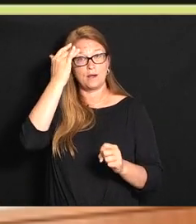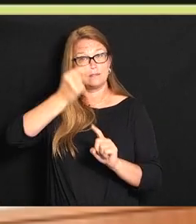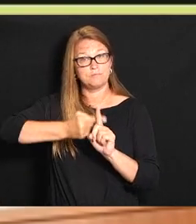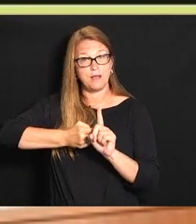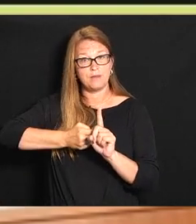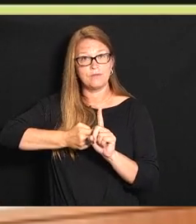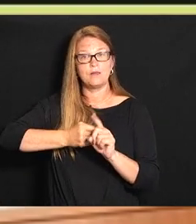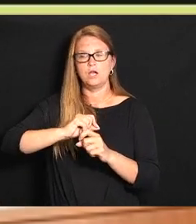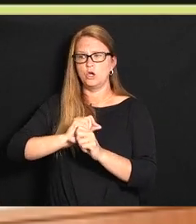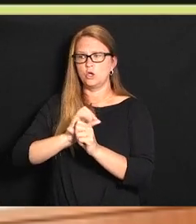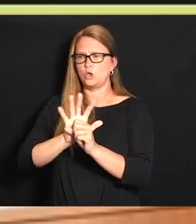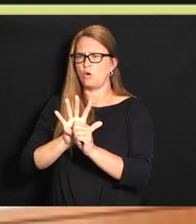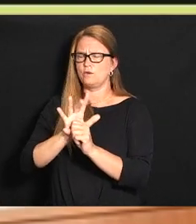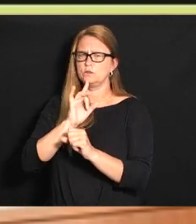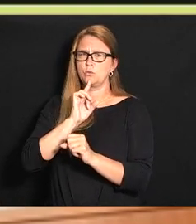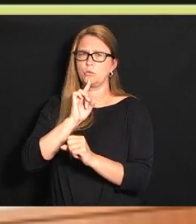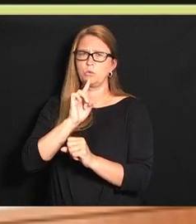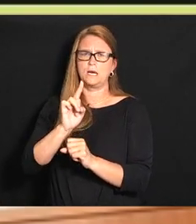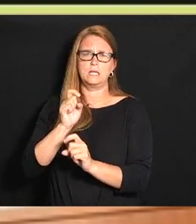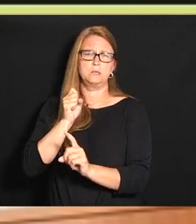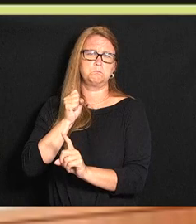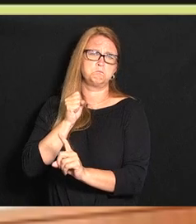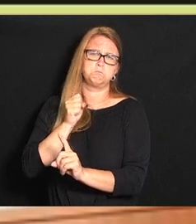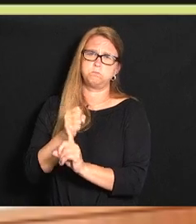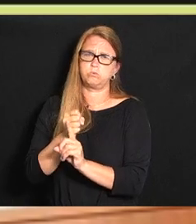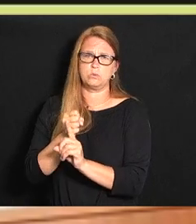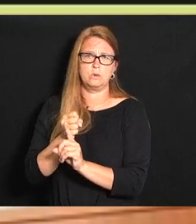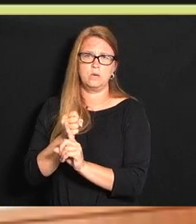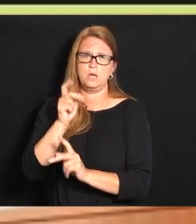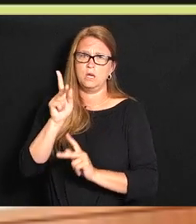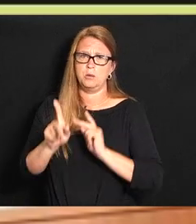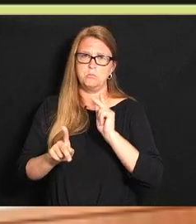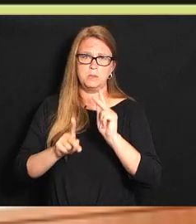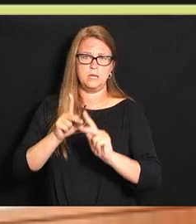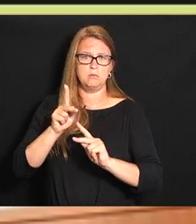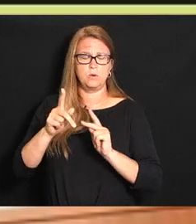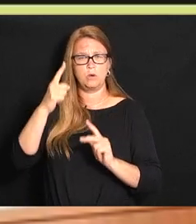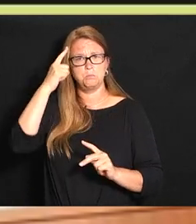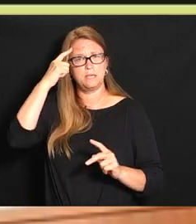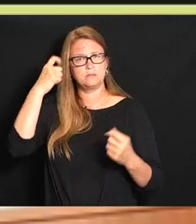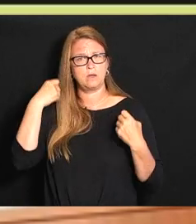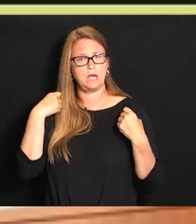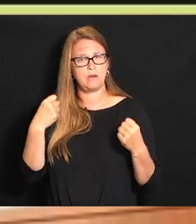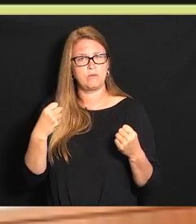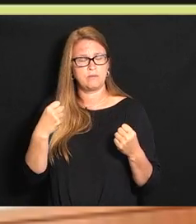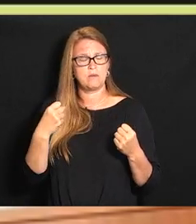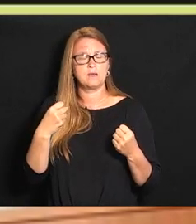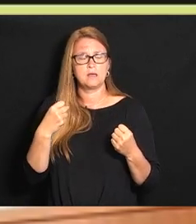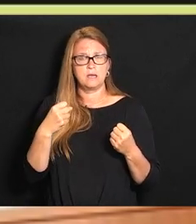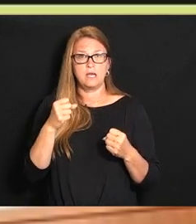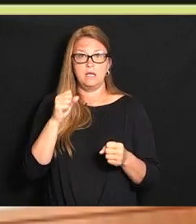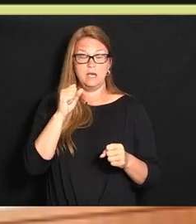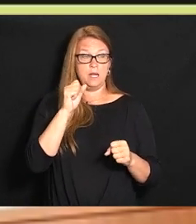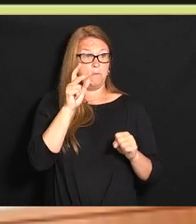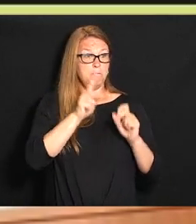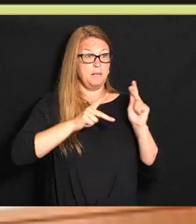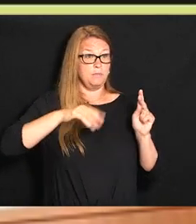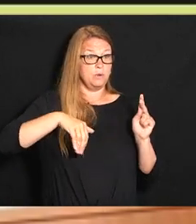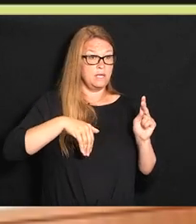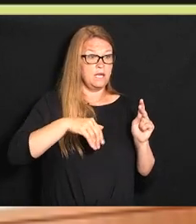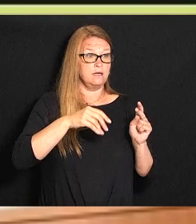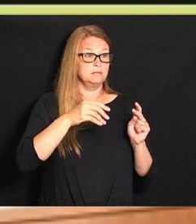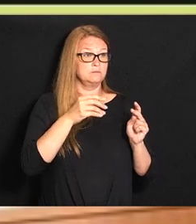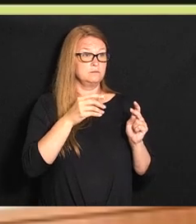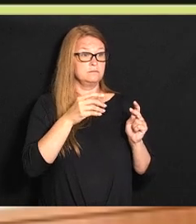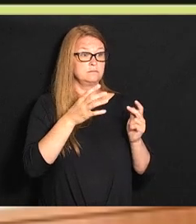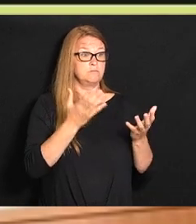on mental health not just for those who have experienced unfortunately COVID or deaths in